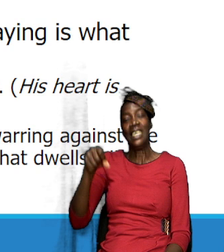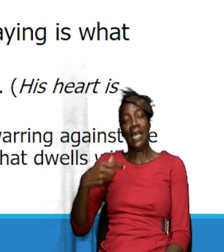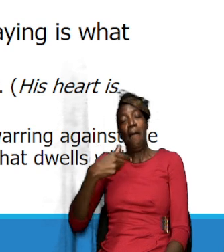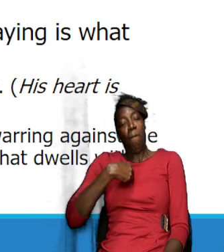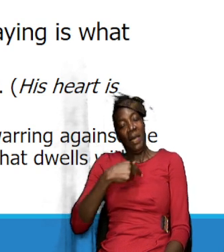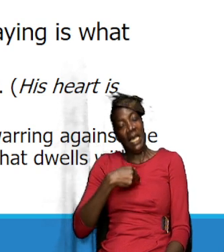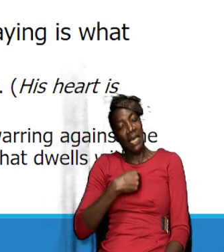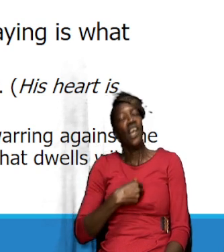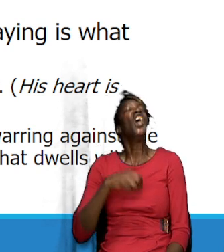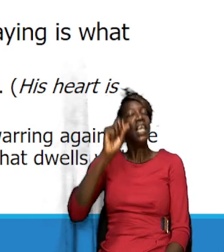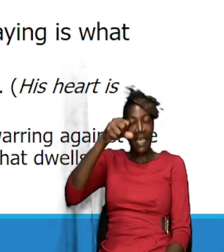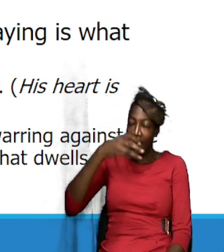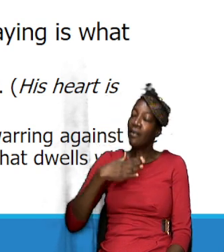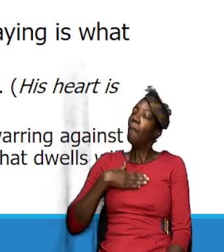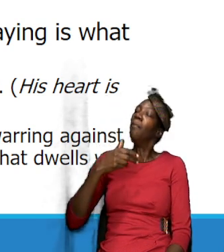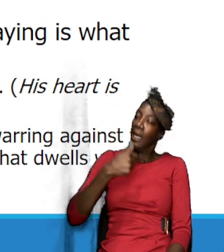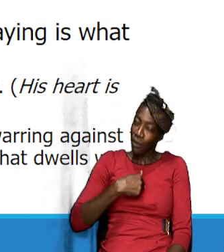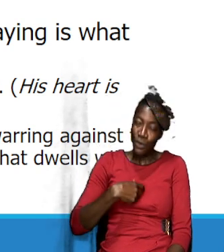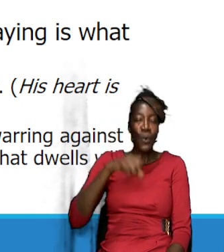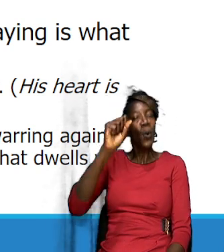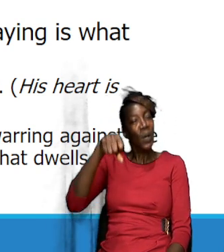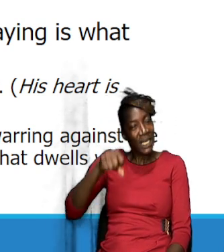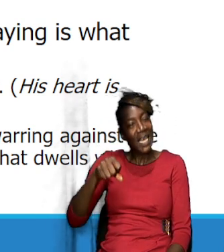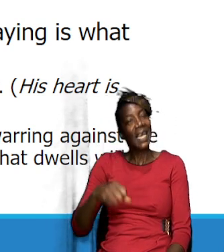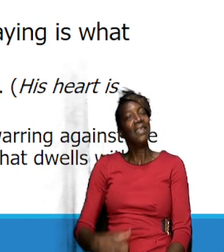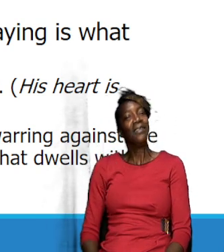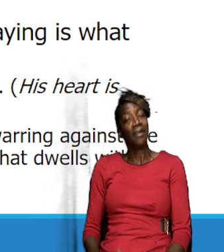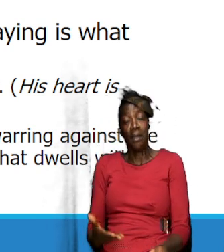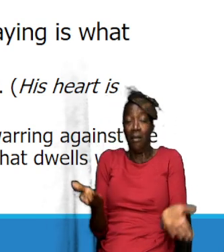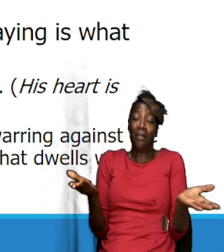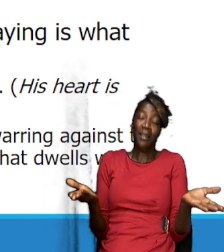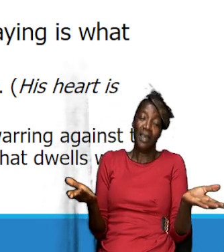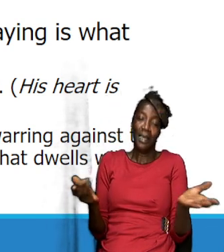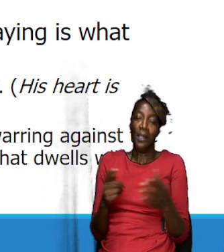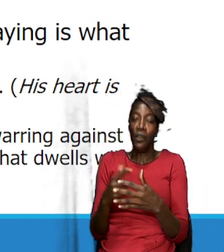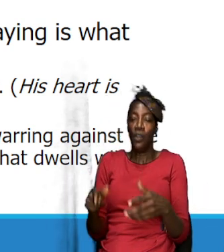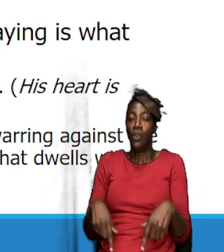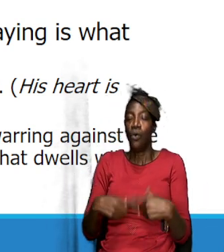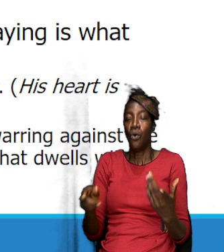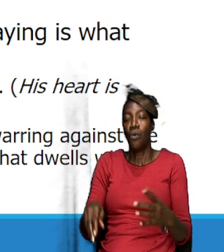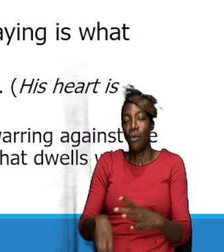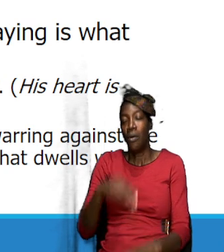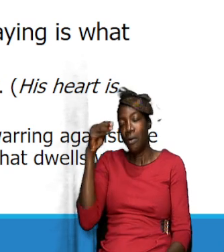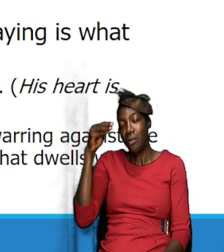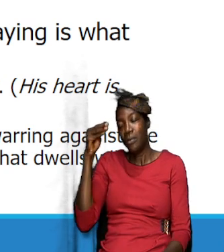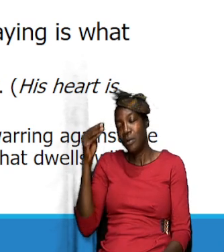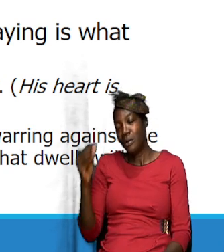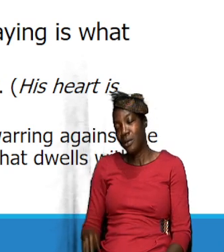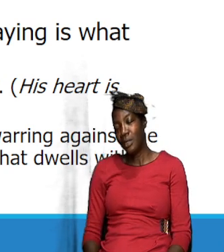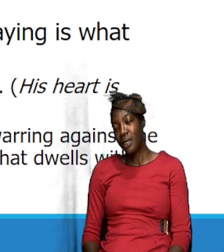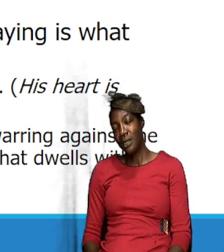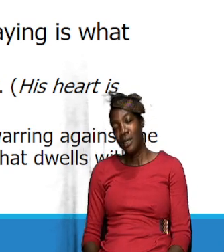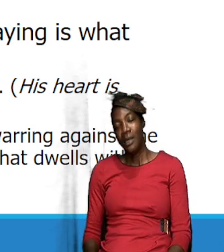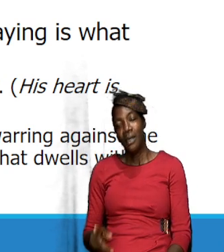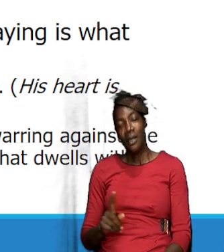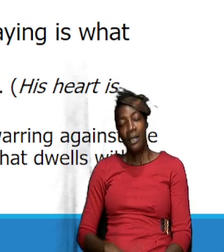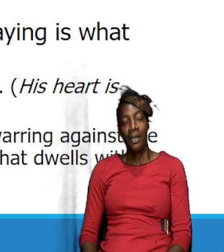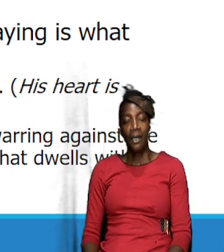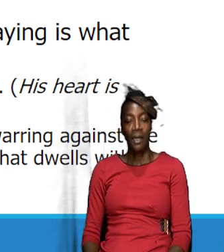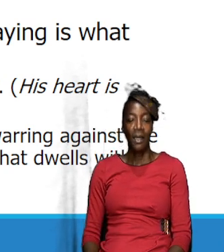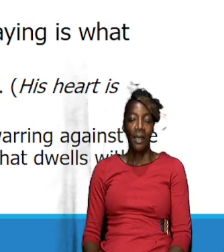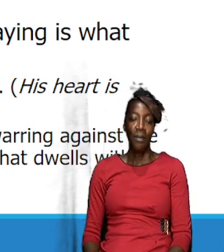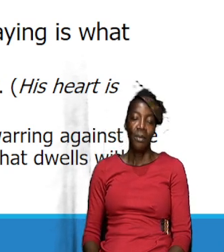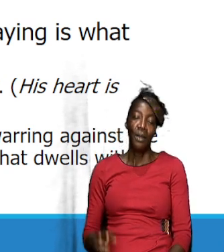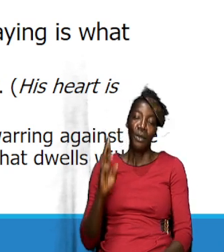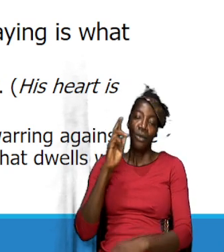said yes Lord my soul say yes and then now as you go outside by time you reach by time you